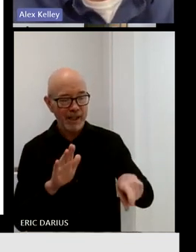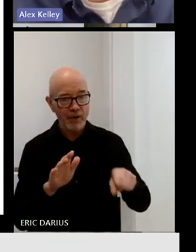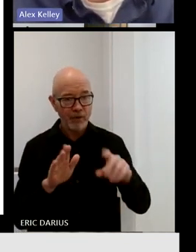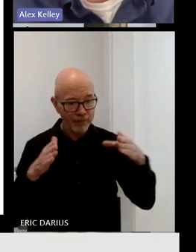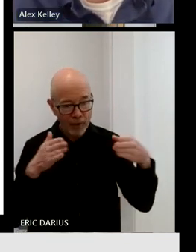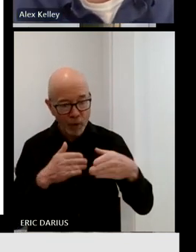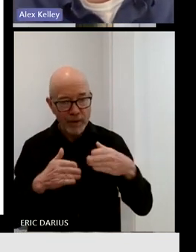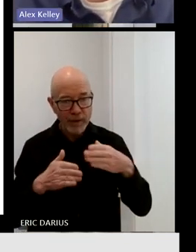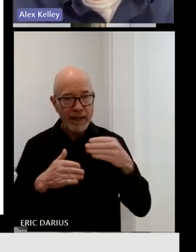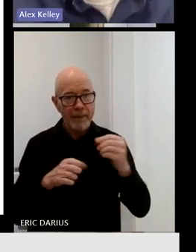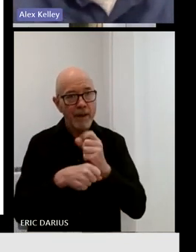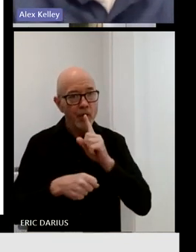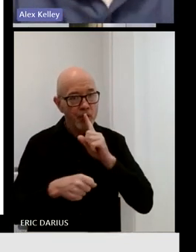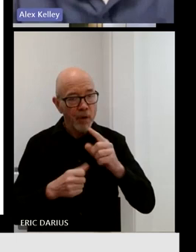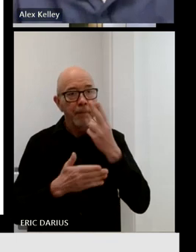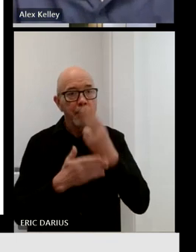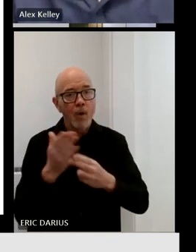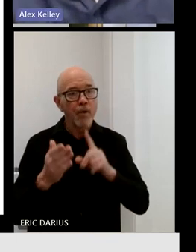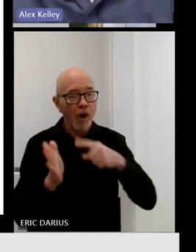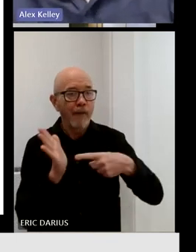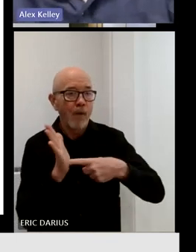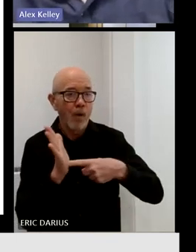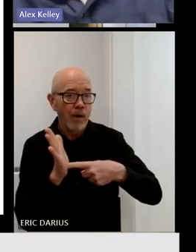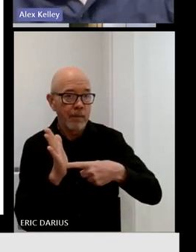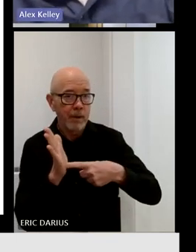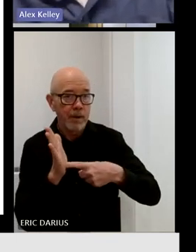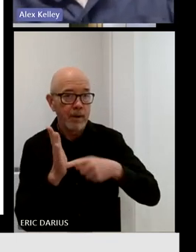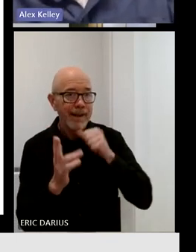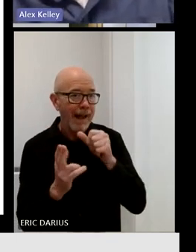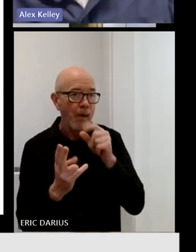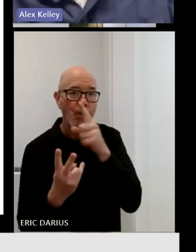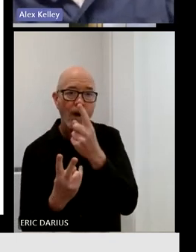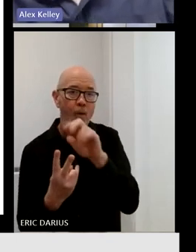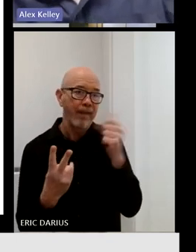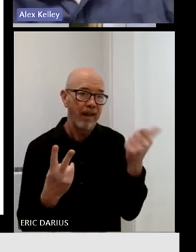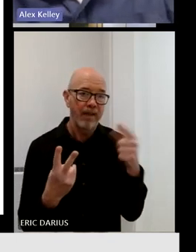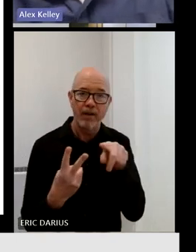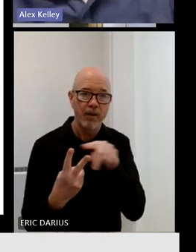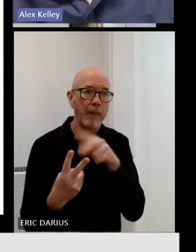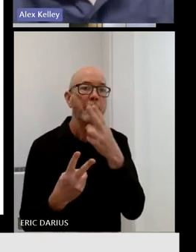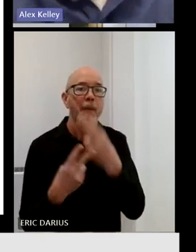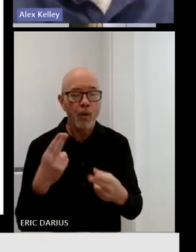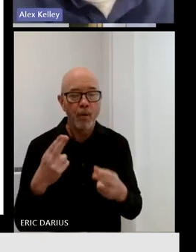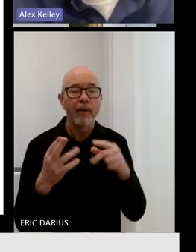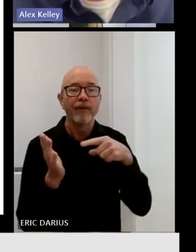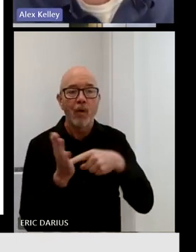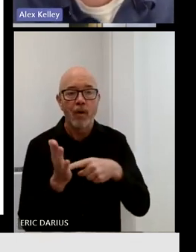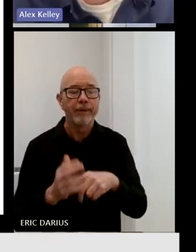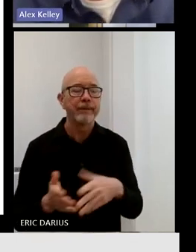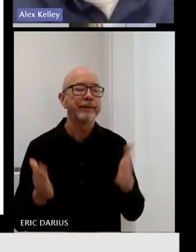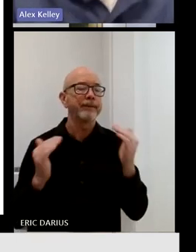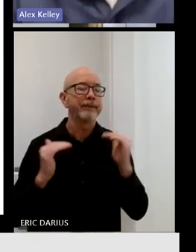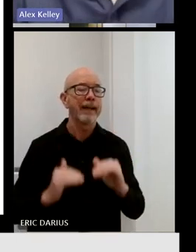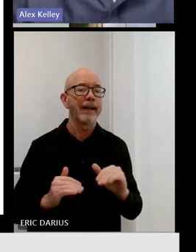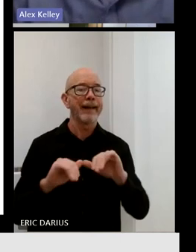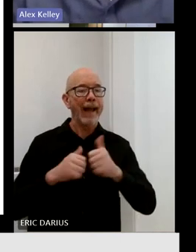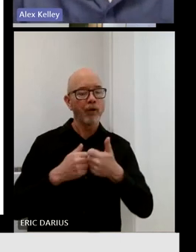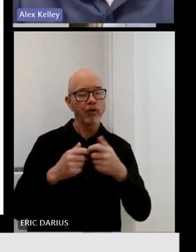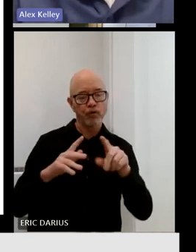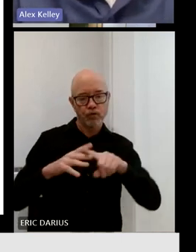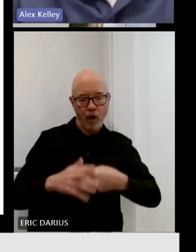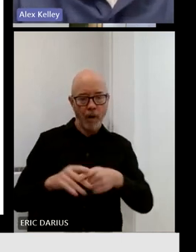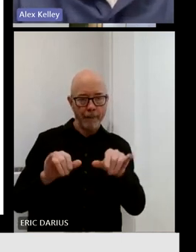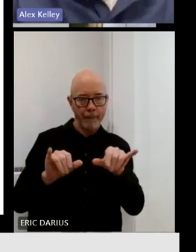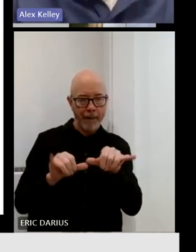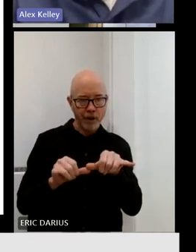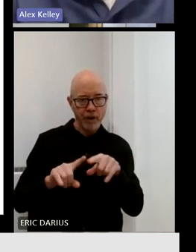once rather than one or the other. Our recommendation for a benchmark and a way to measure is that we believe that